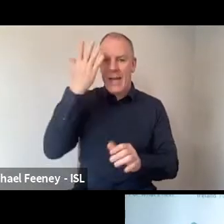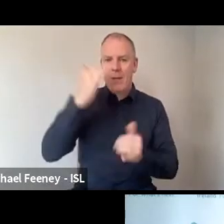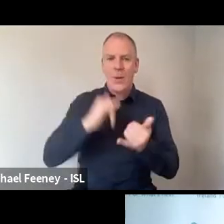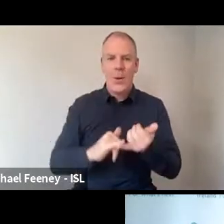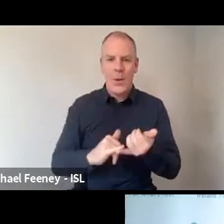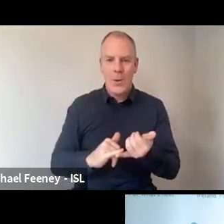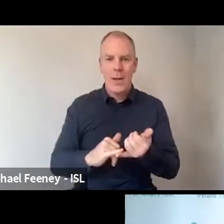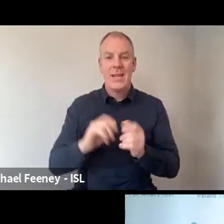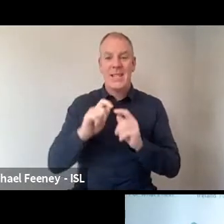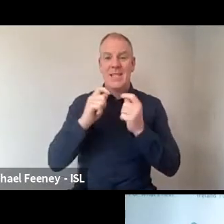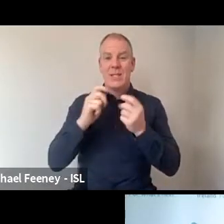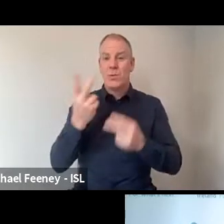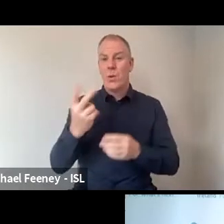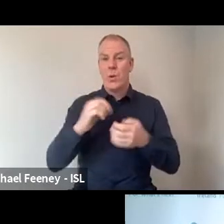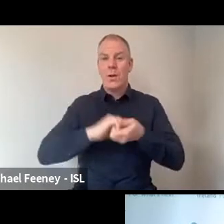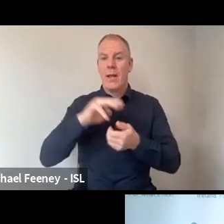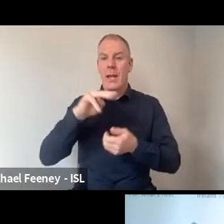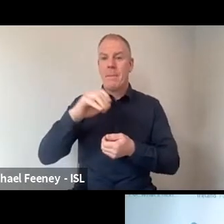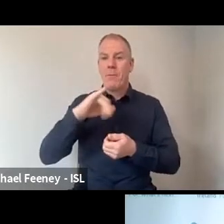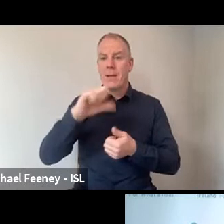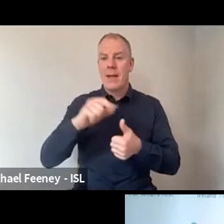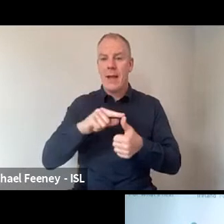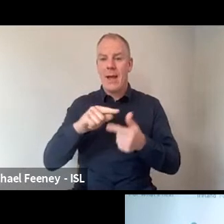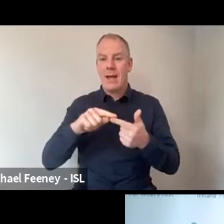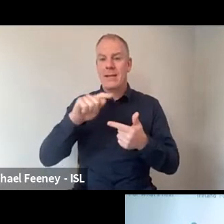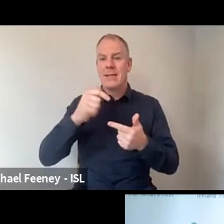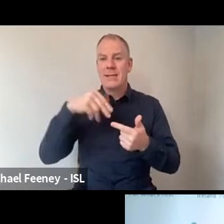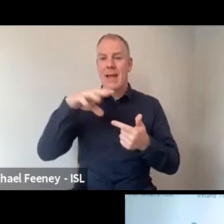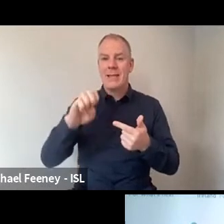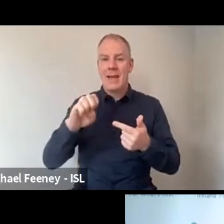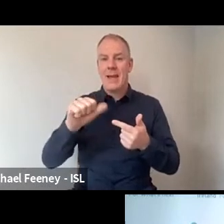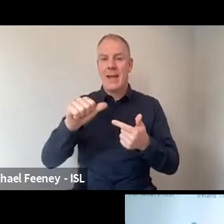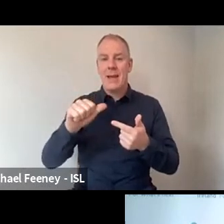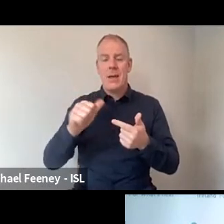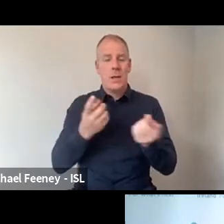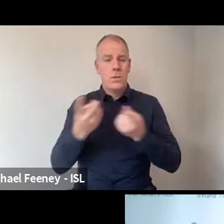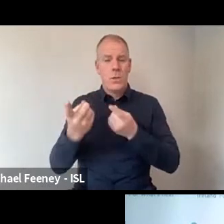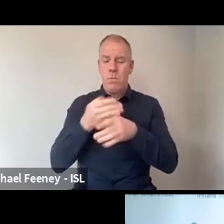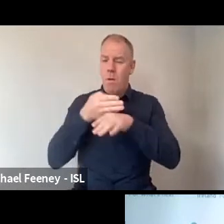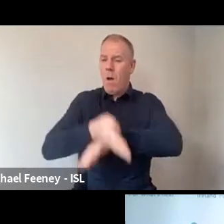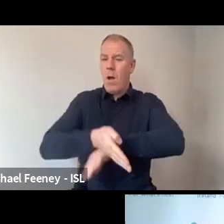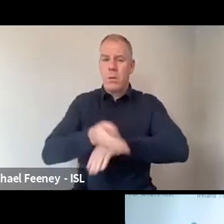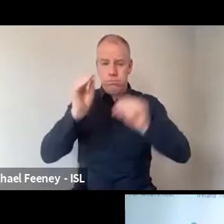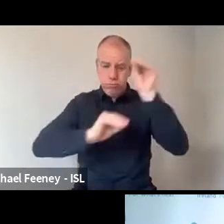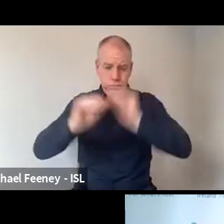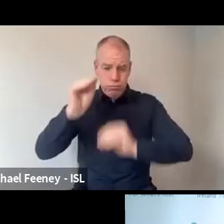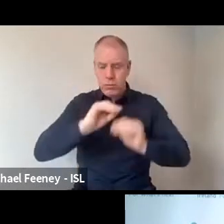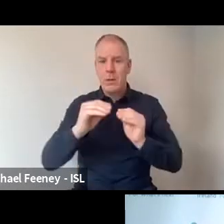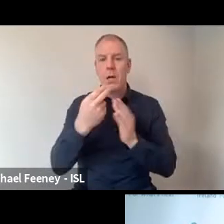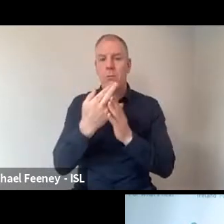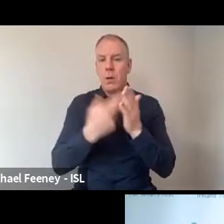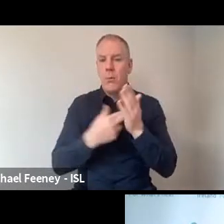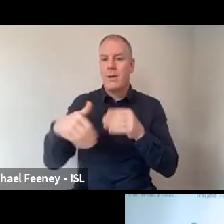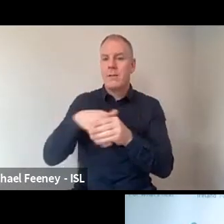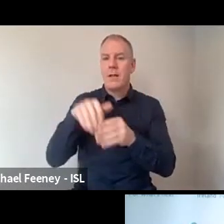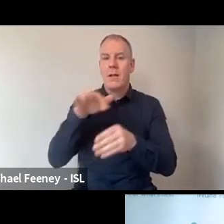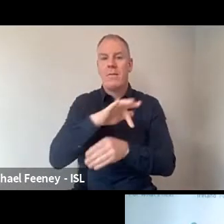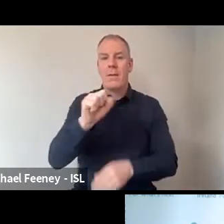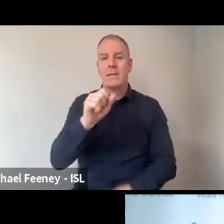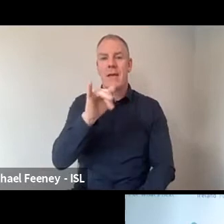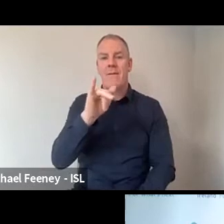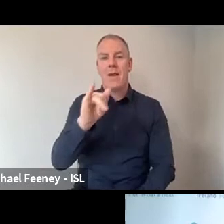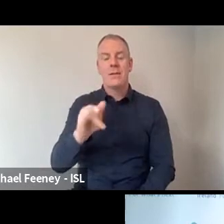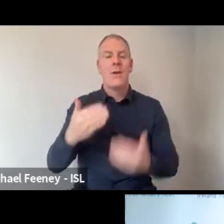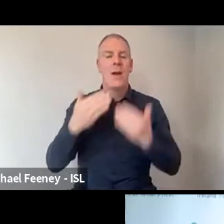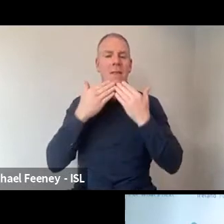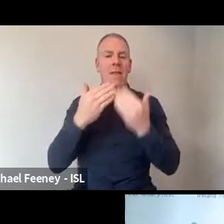my two colleagues, Marina Mulligan and Tanya Callas, who have played Trojan roles as well in completing the report internally from SFI. So thank